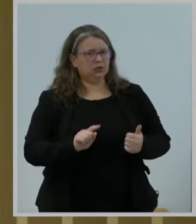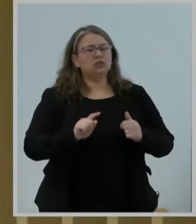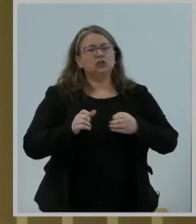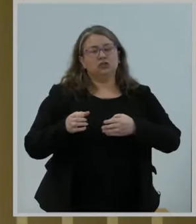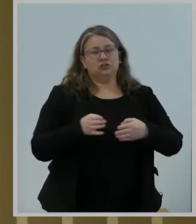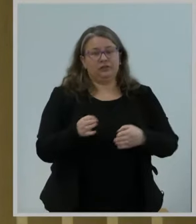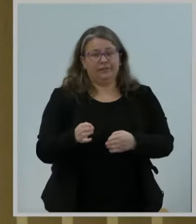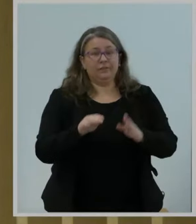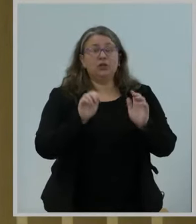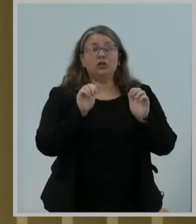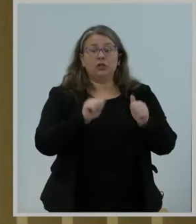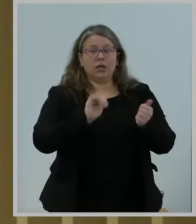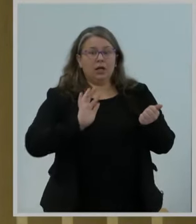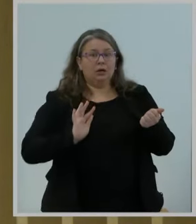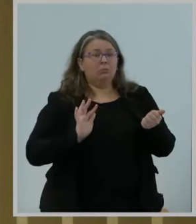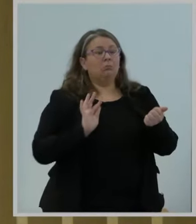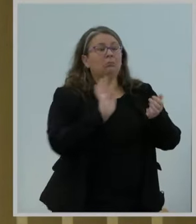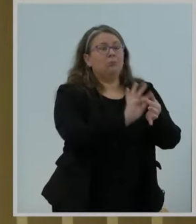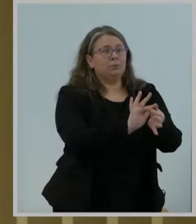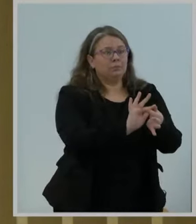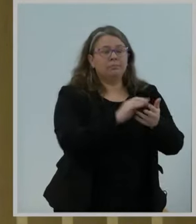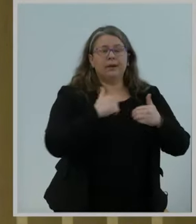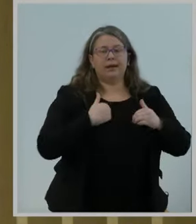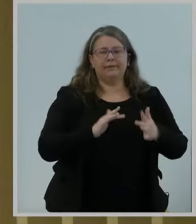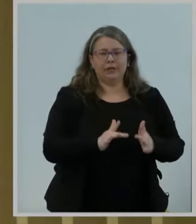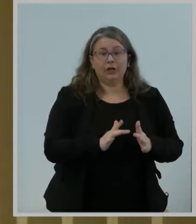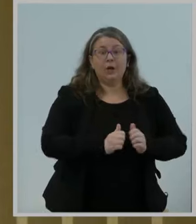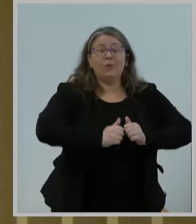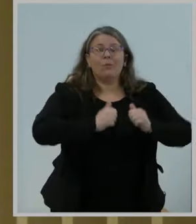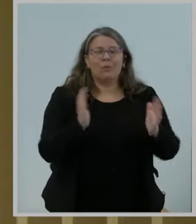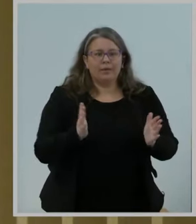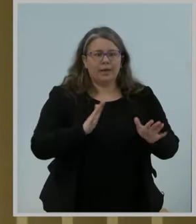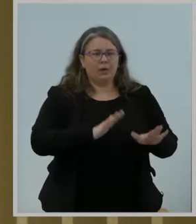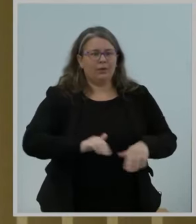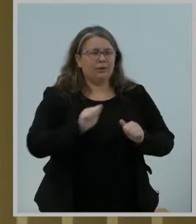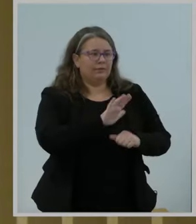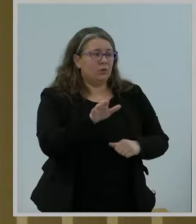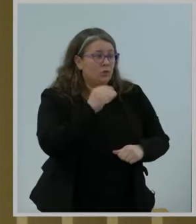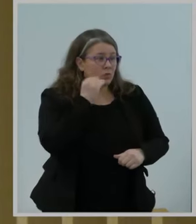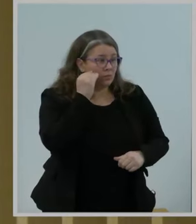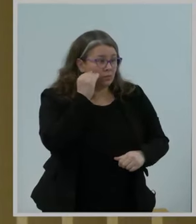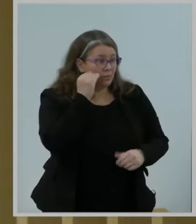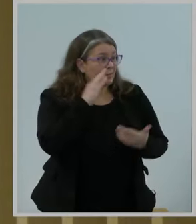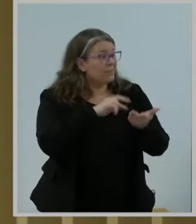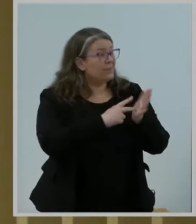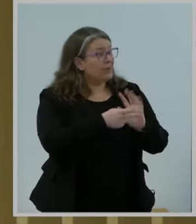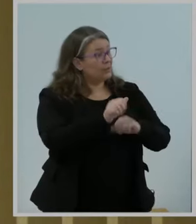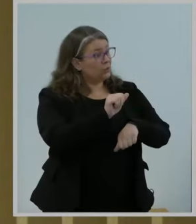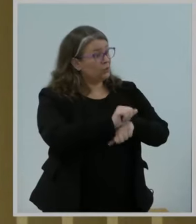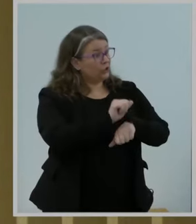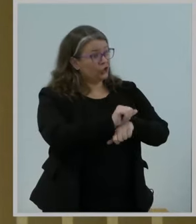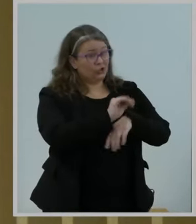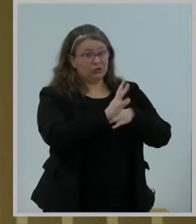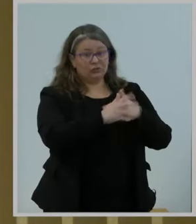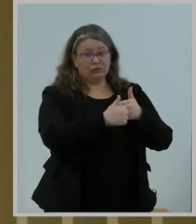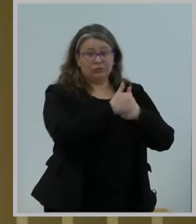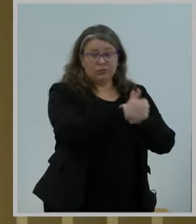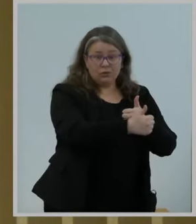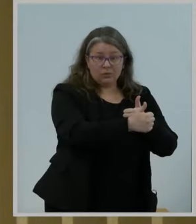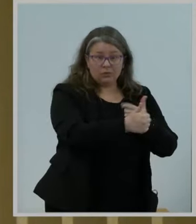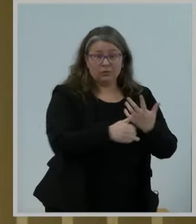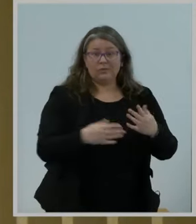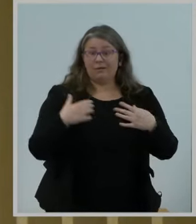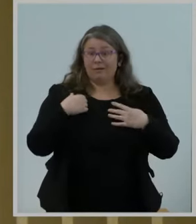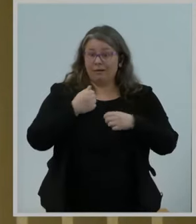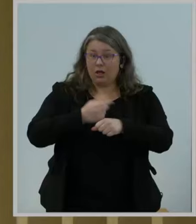home. Employment through remote work, health care with telehealth visitants, better education for all